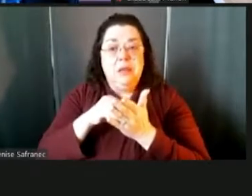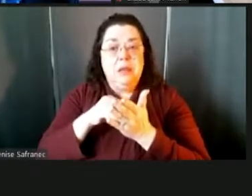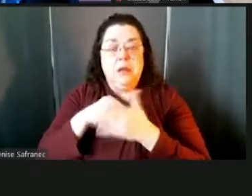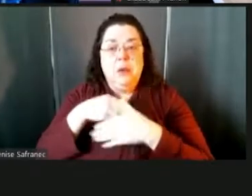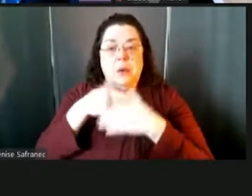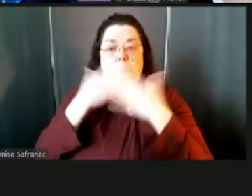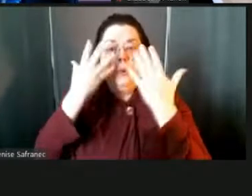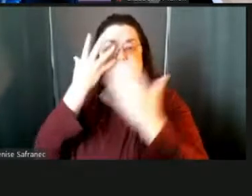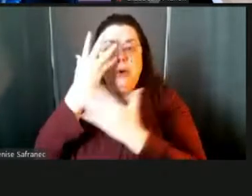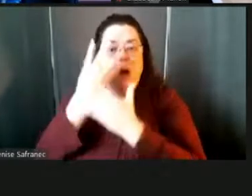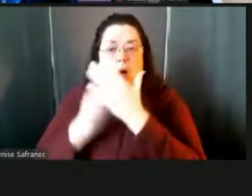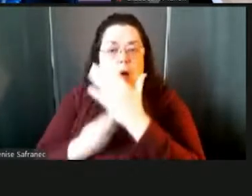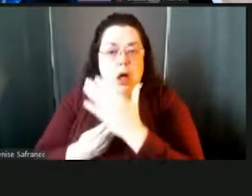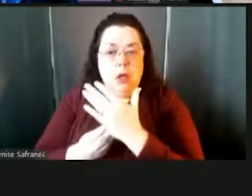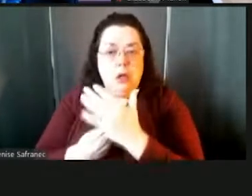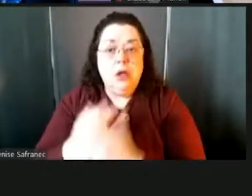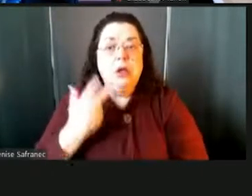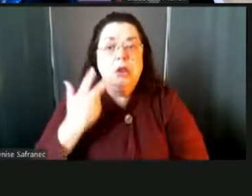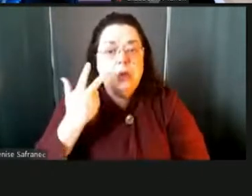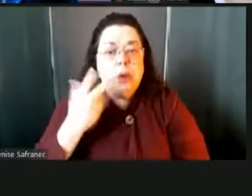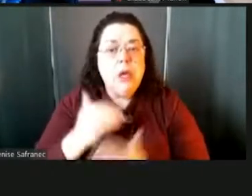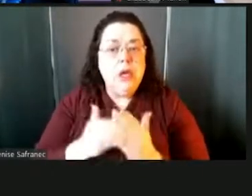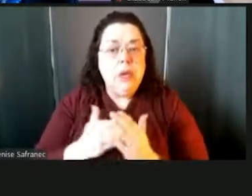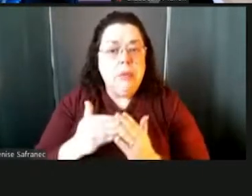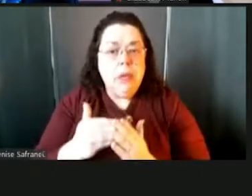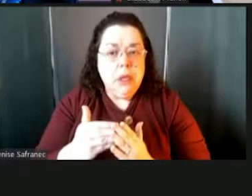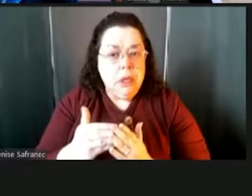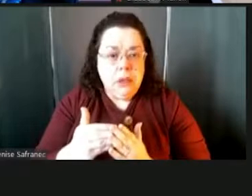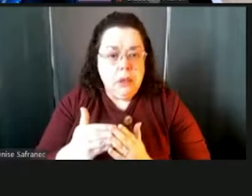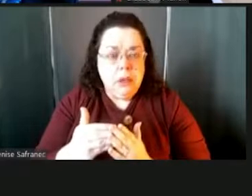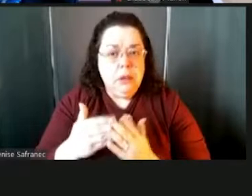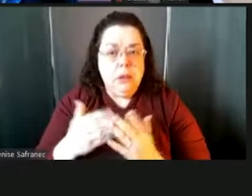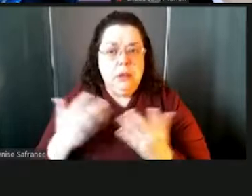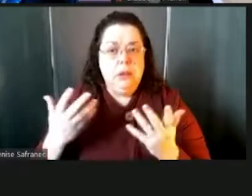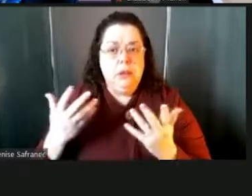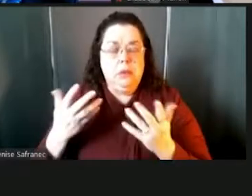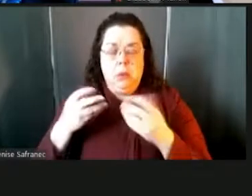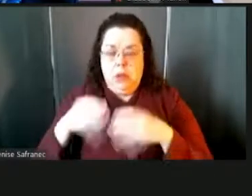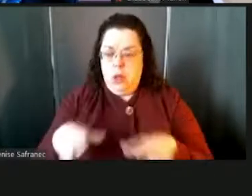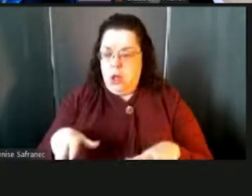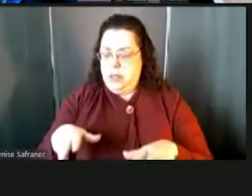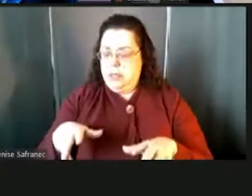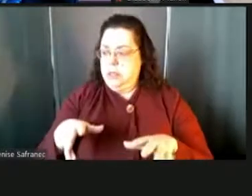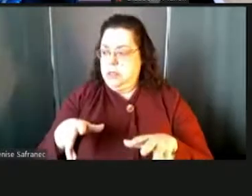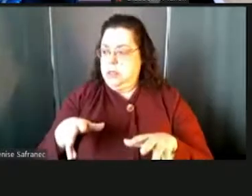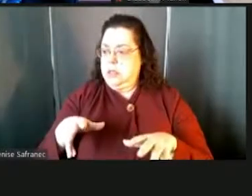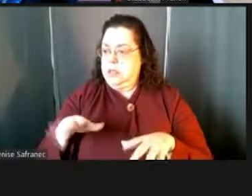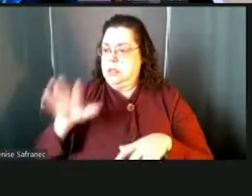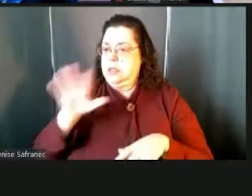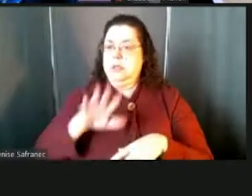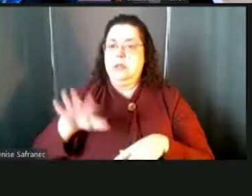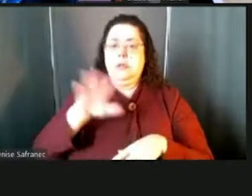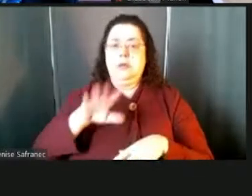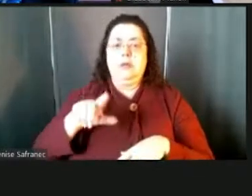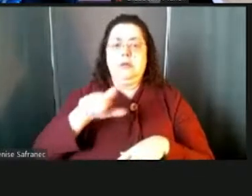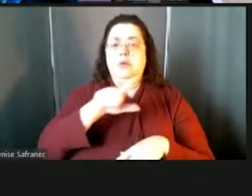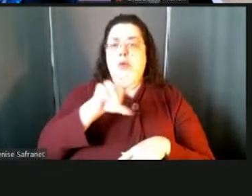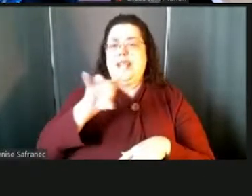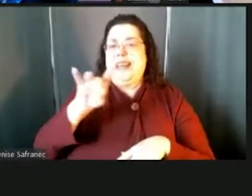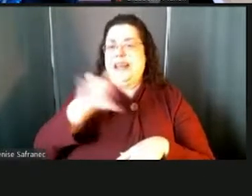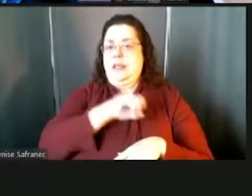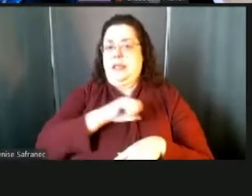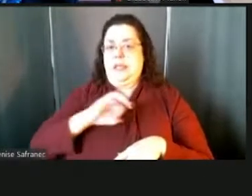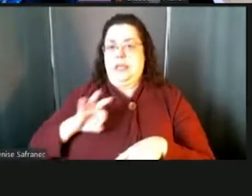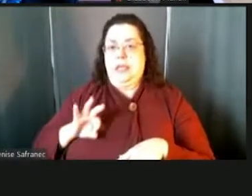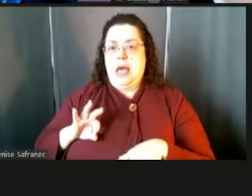you know, our last year's budget situation was really tough. ended up losing, you know, about 28 staff members. Most of those were